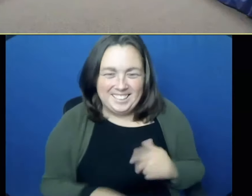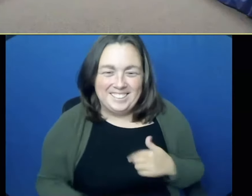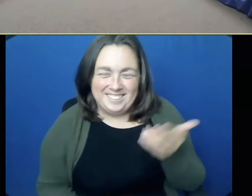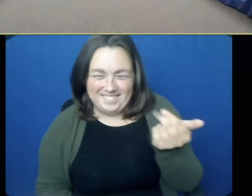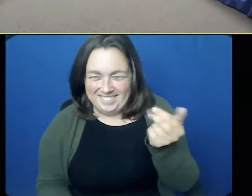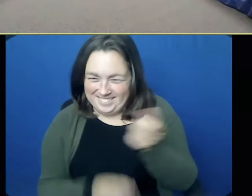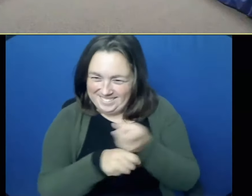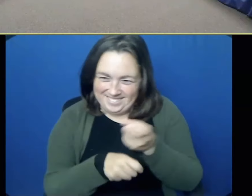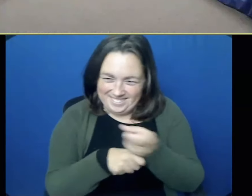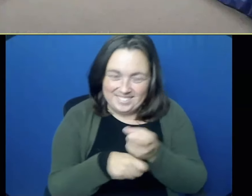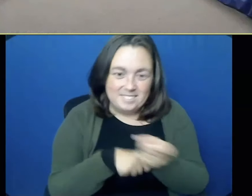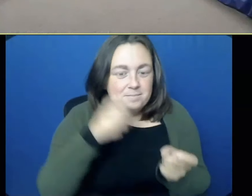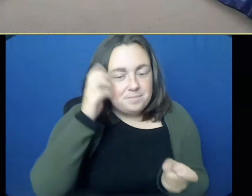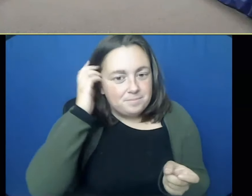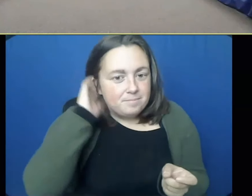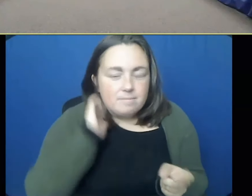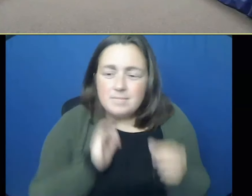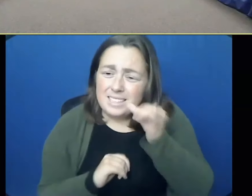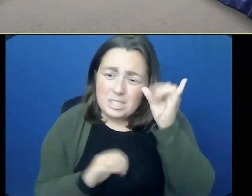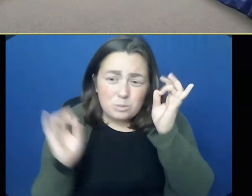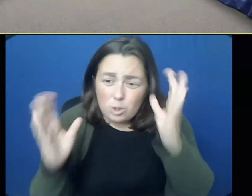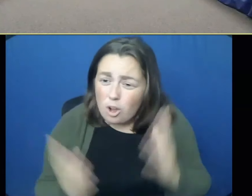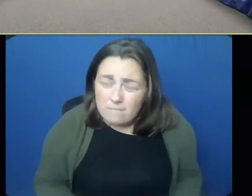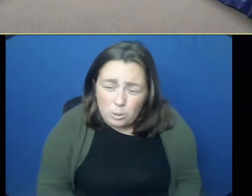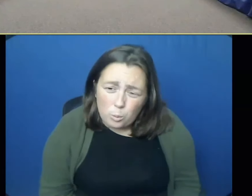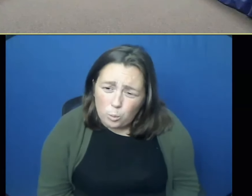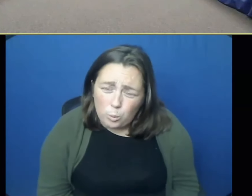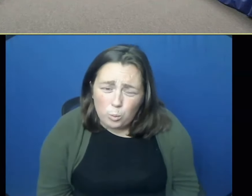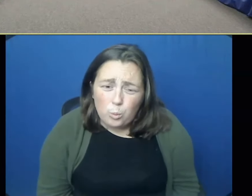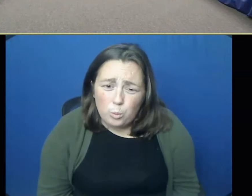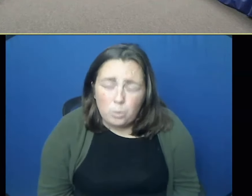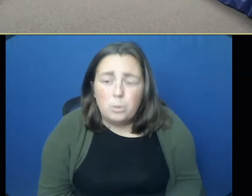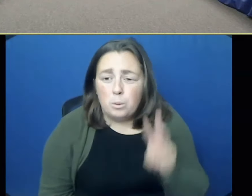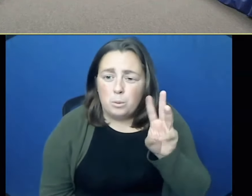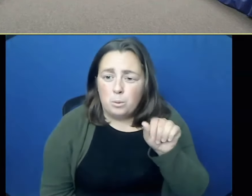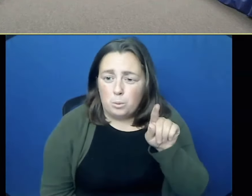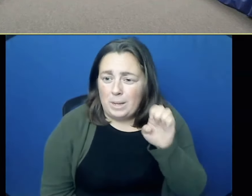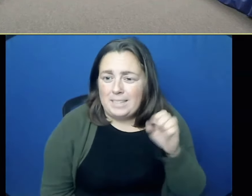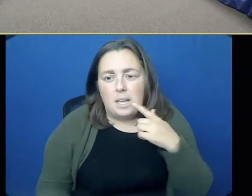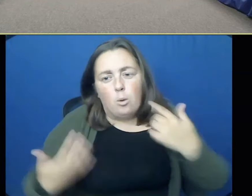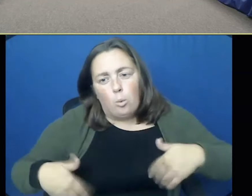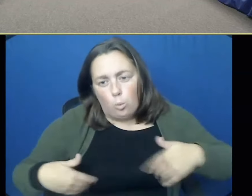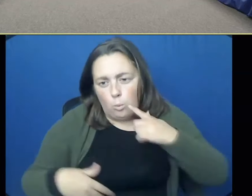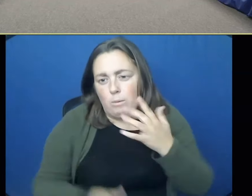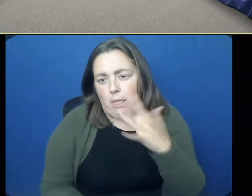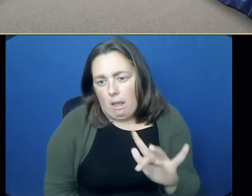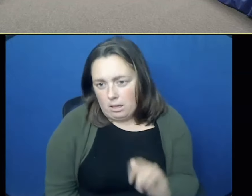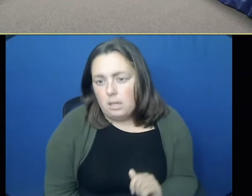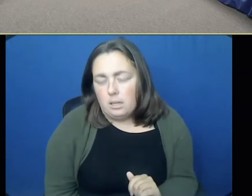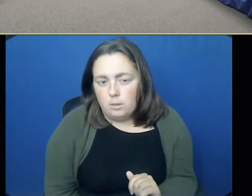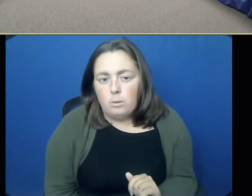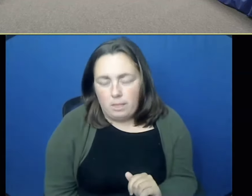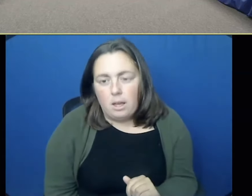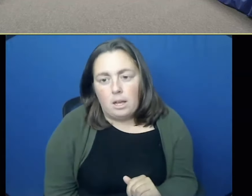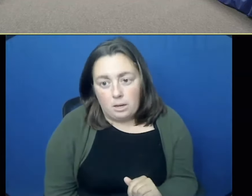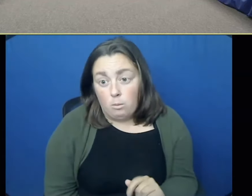awful. But making that decision. And then it was Wade who actually said, goes, boy, we got lucky on that one. I see here, huh? Because we were thinking